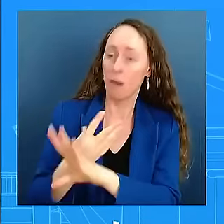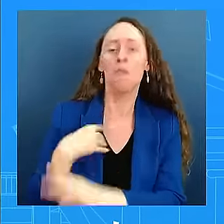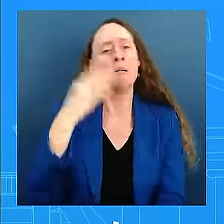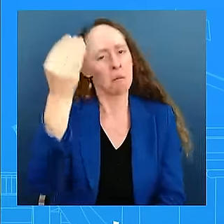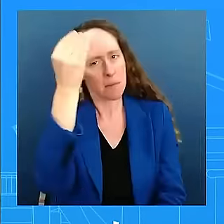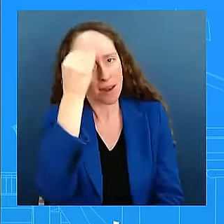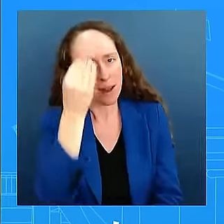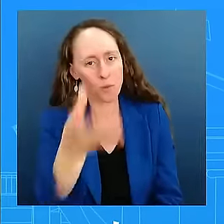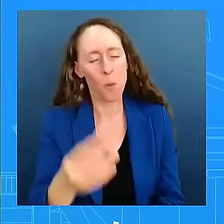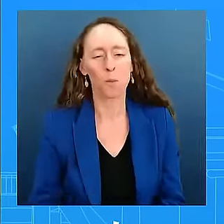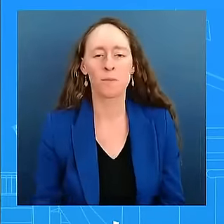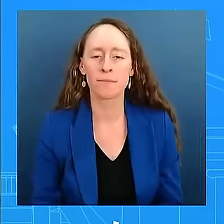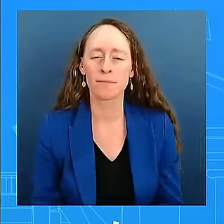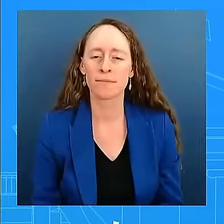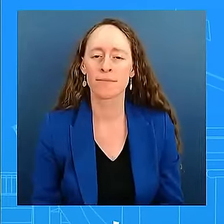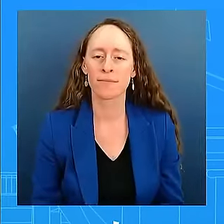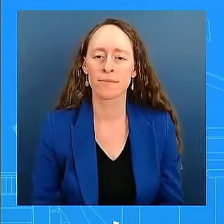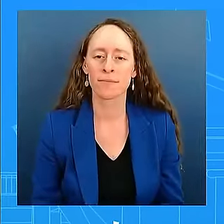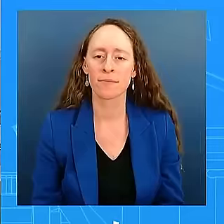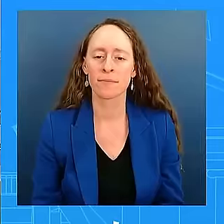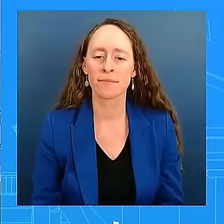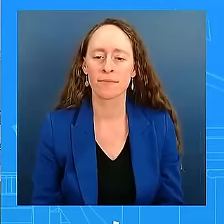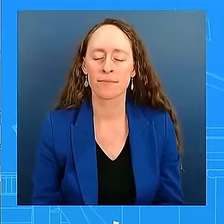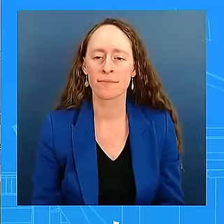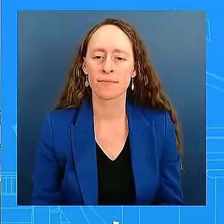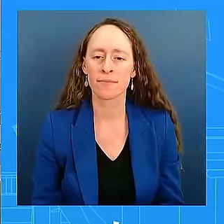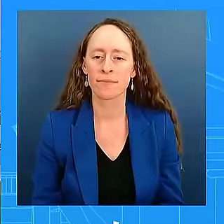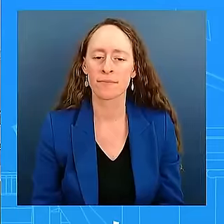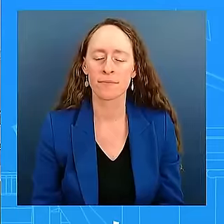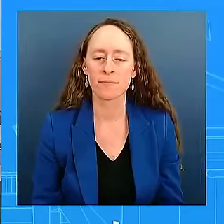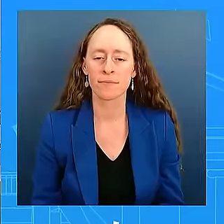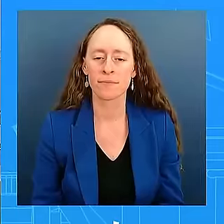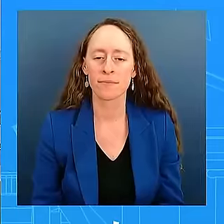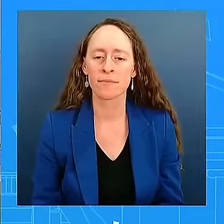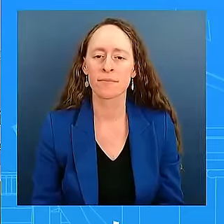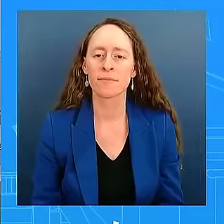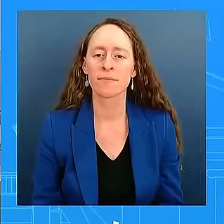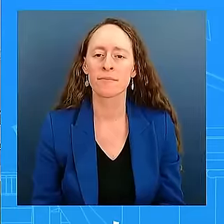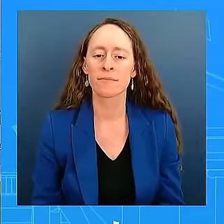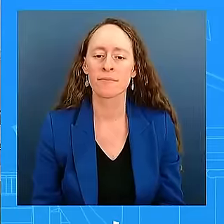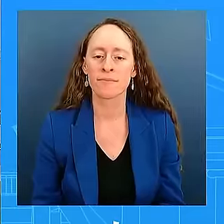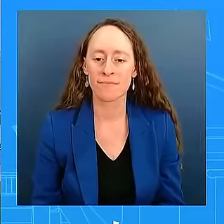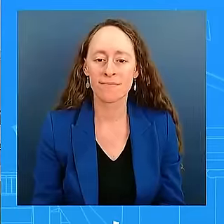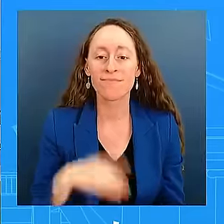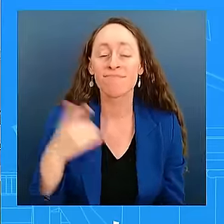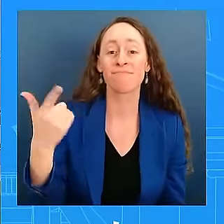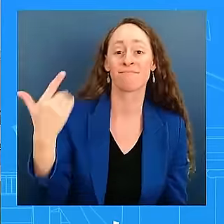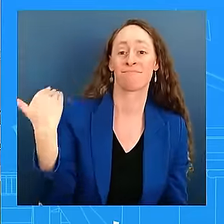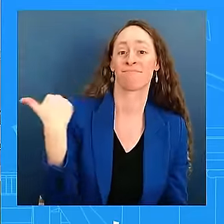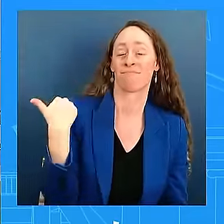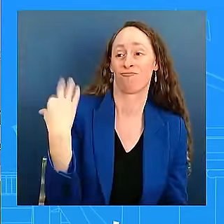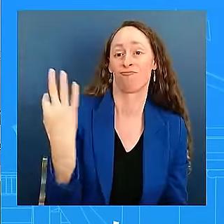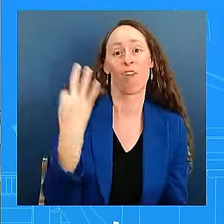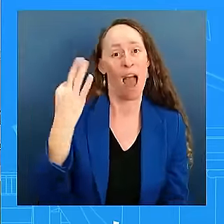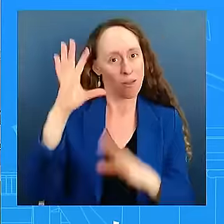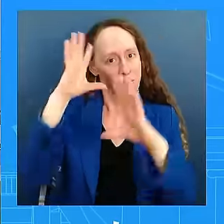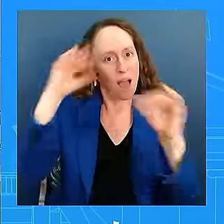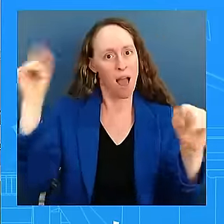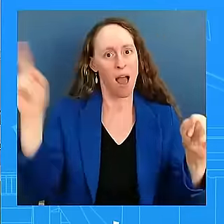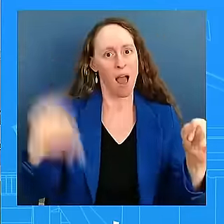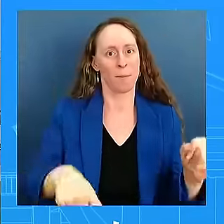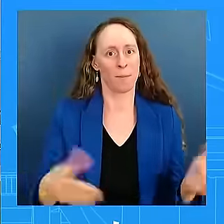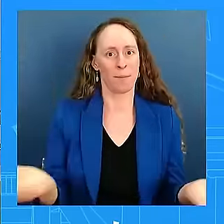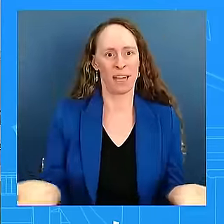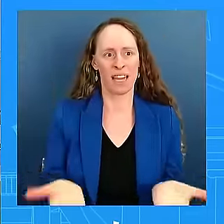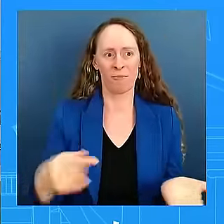Thanks, Karine. When the President came here into the briefing room late last week, he said that he expects the election will